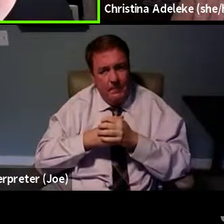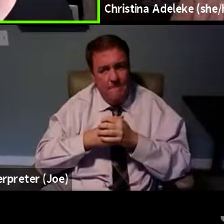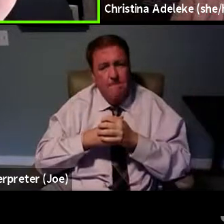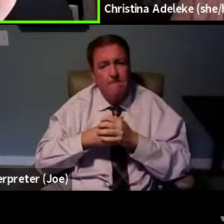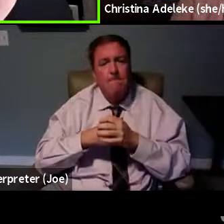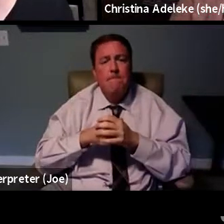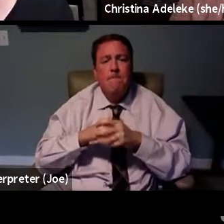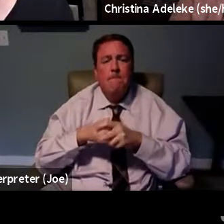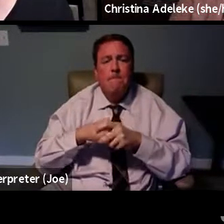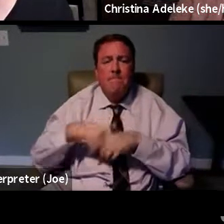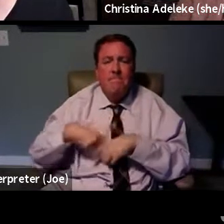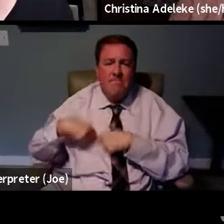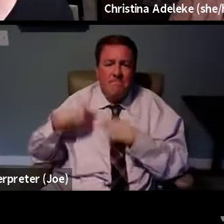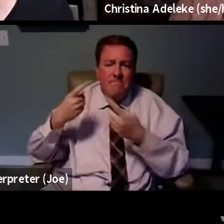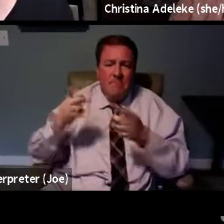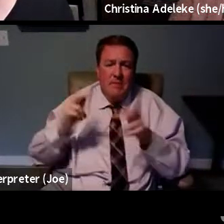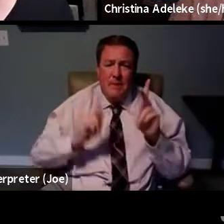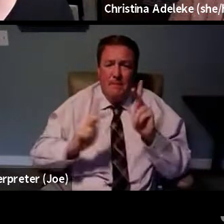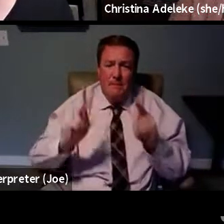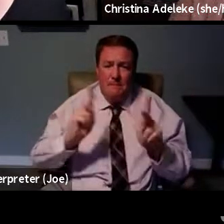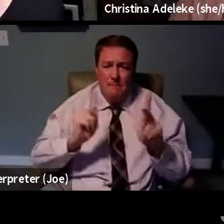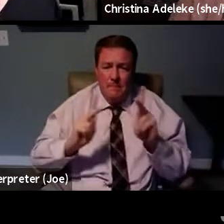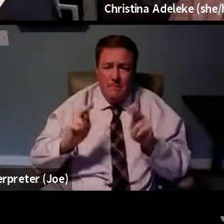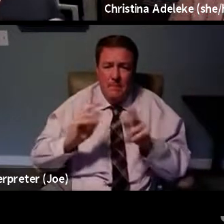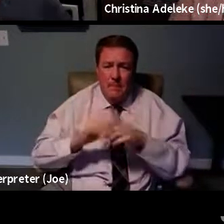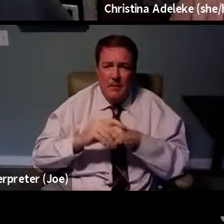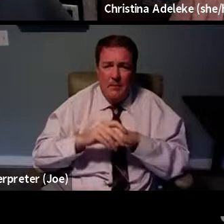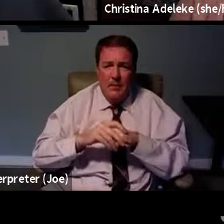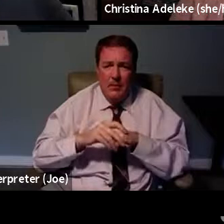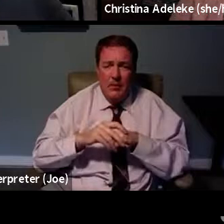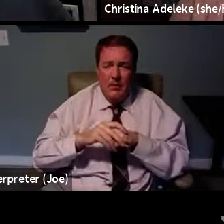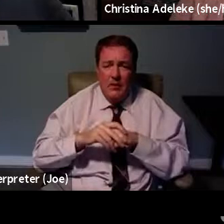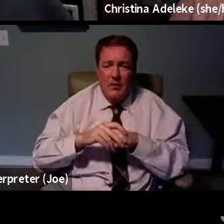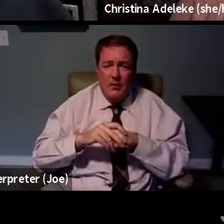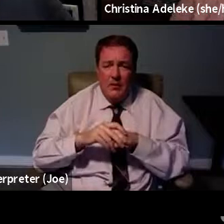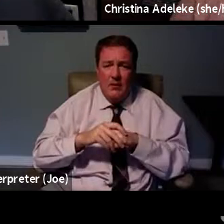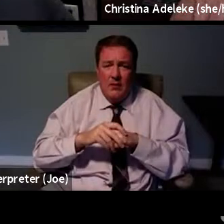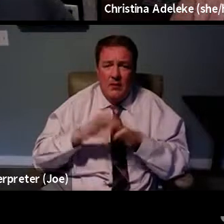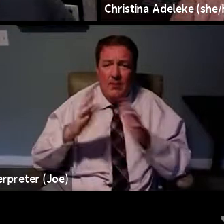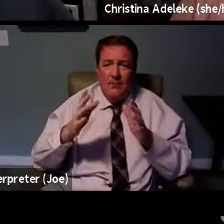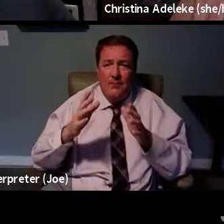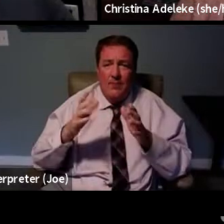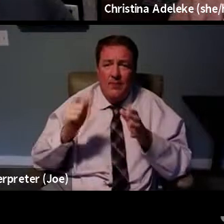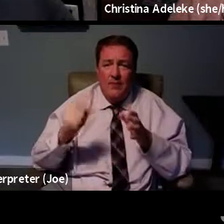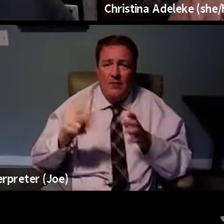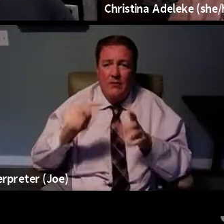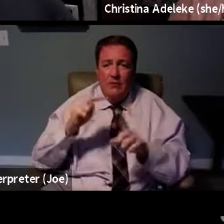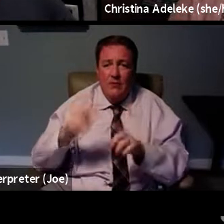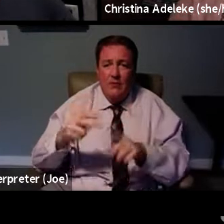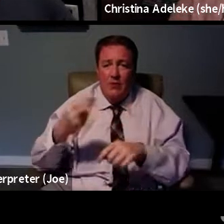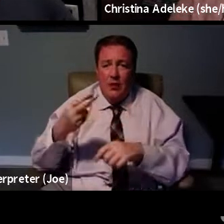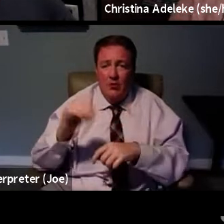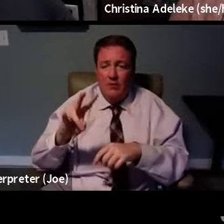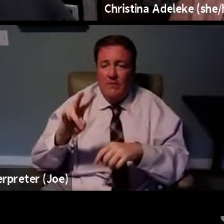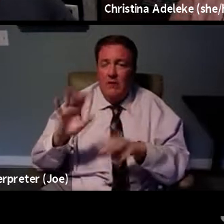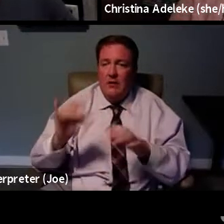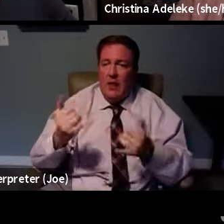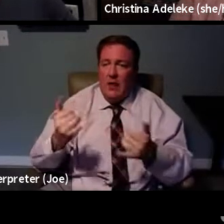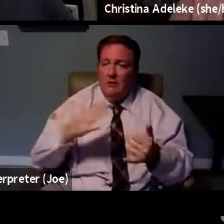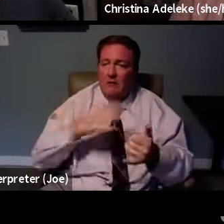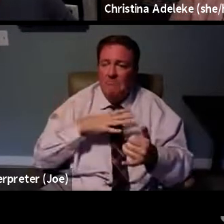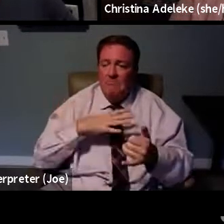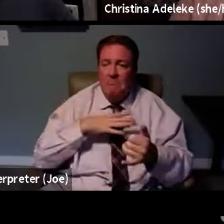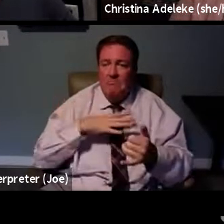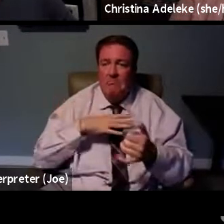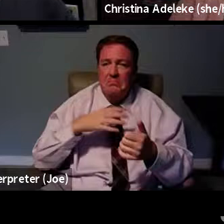people have been living good life. But this perception that HIV is under control, that